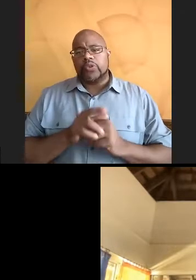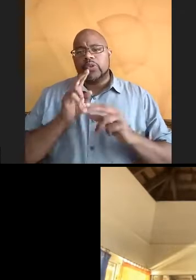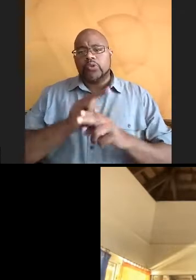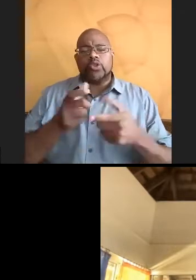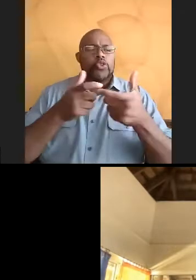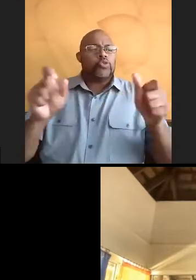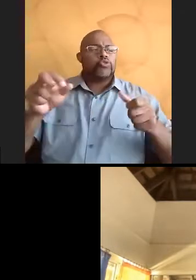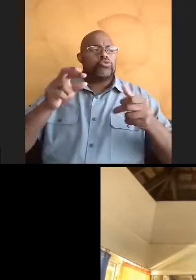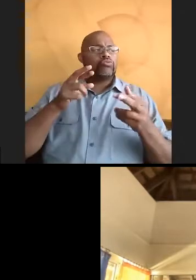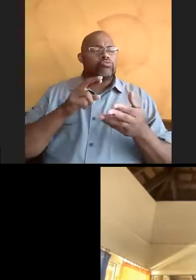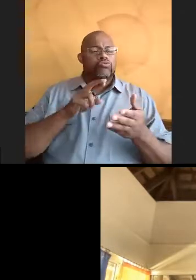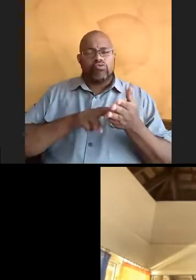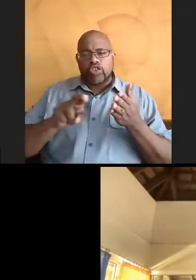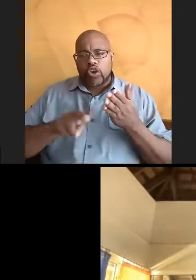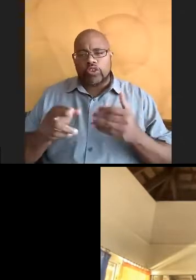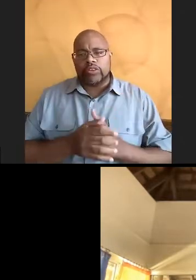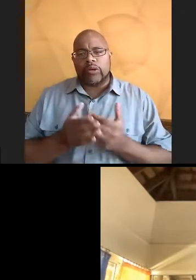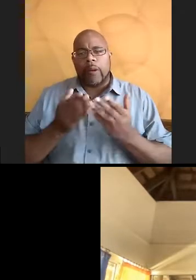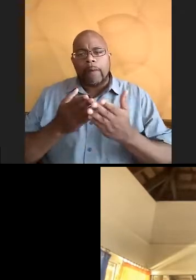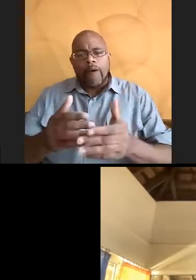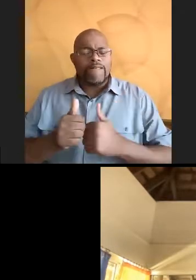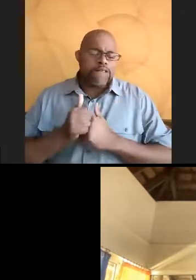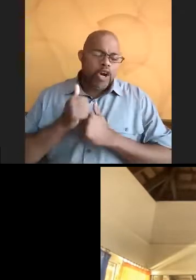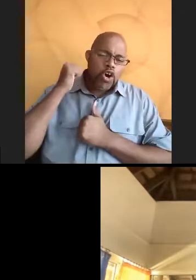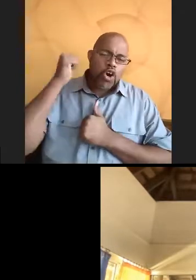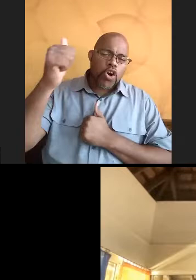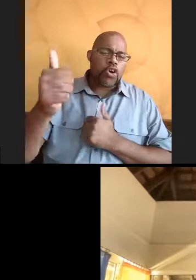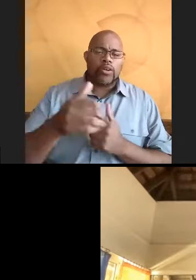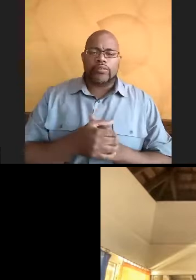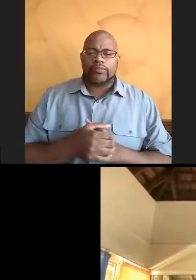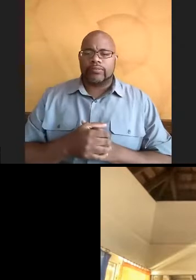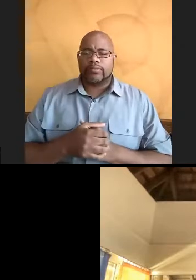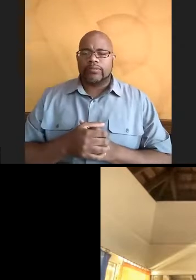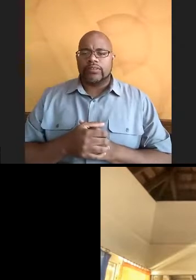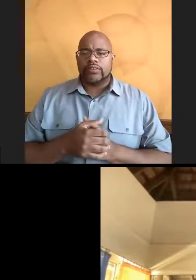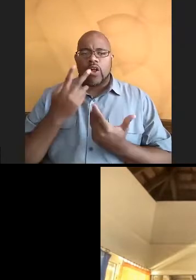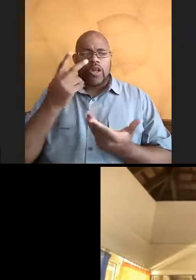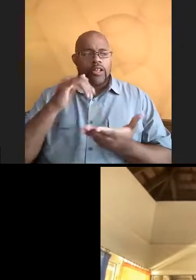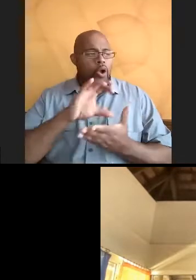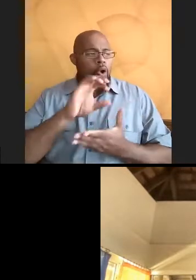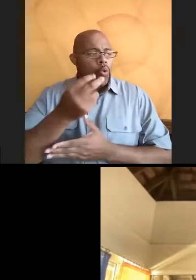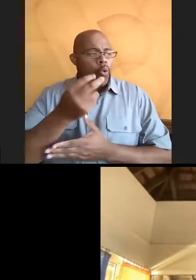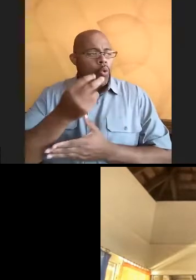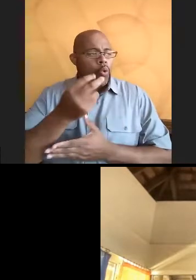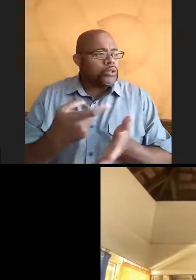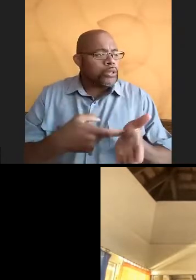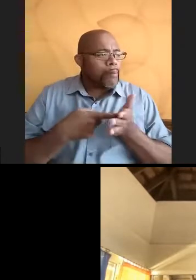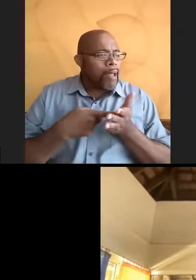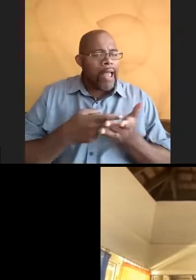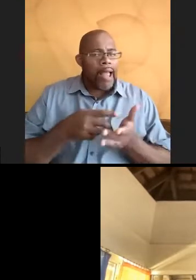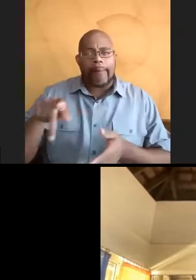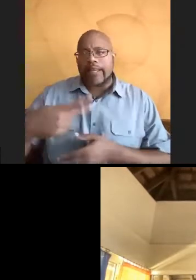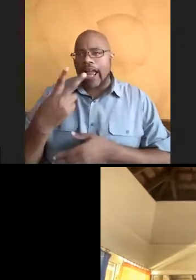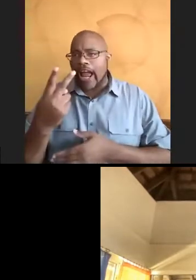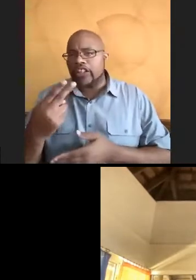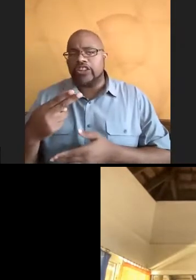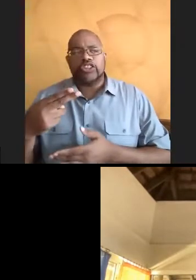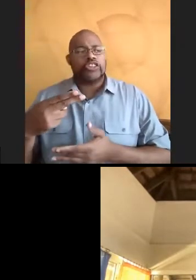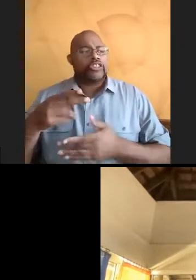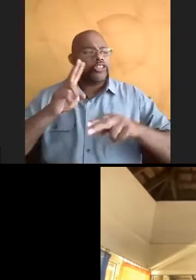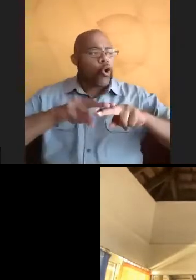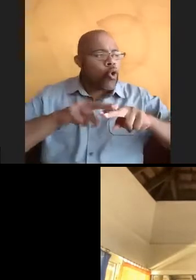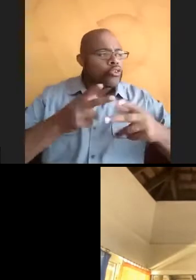research vessels and they go out, way out. They're looking at maybe oxygen demand, pH, salinity, temperature,